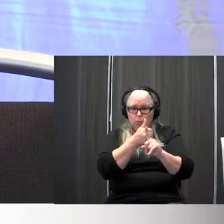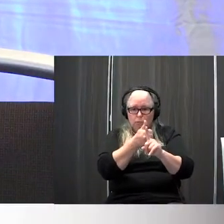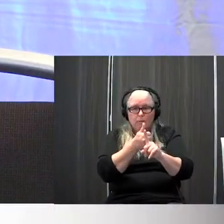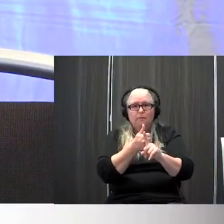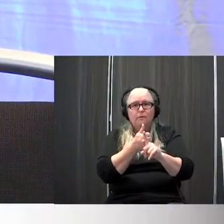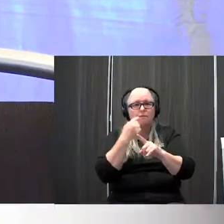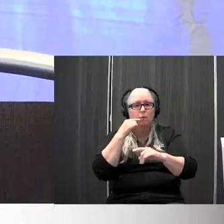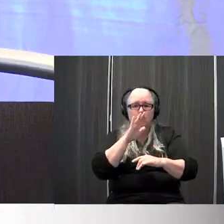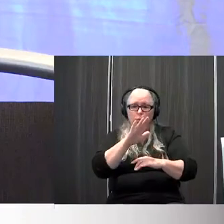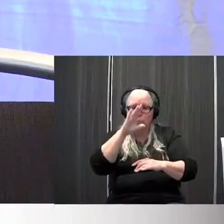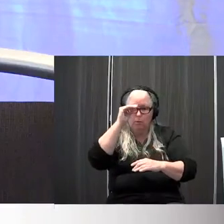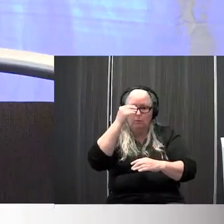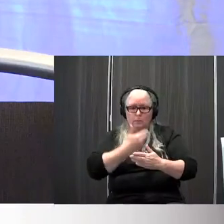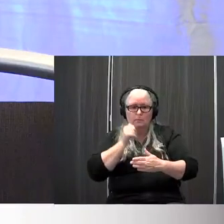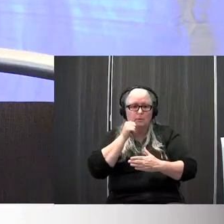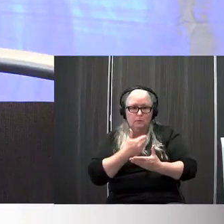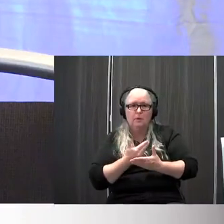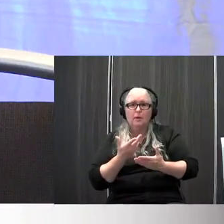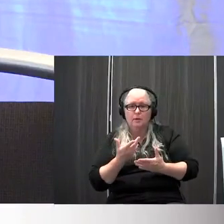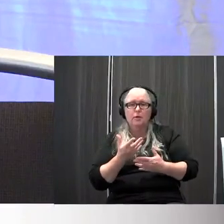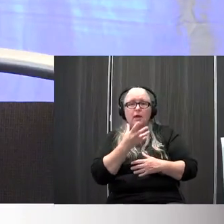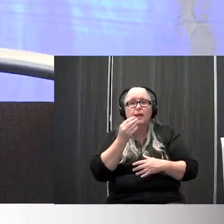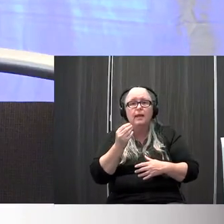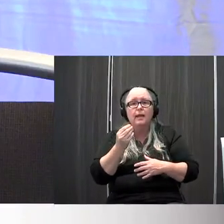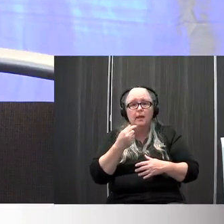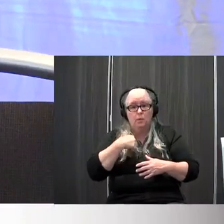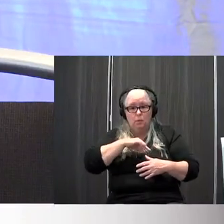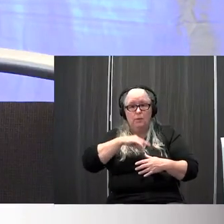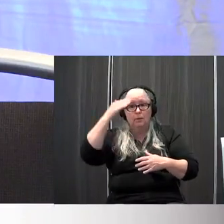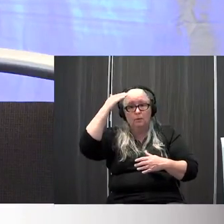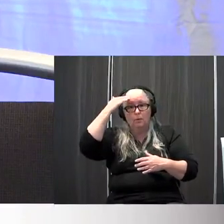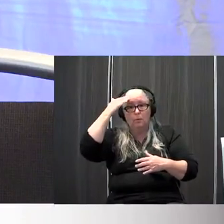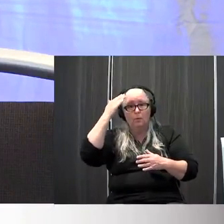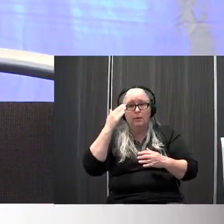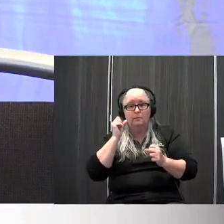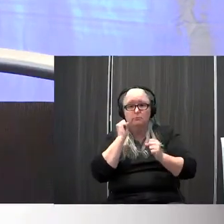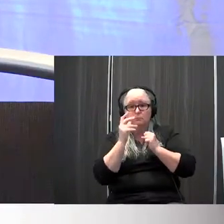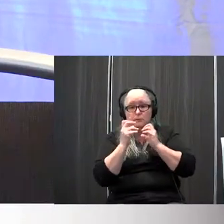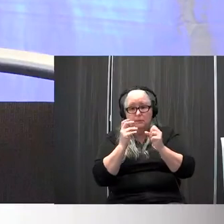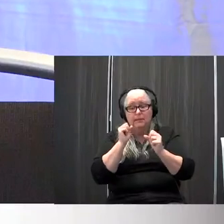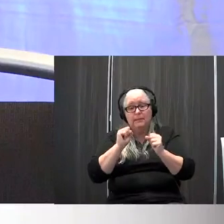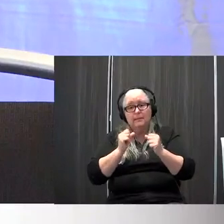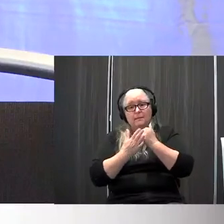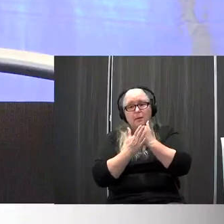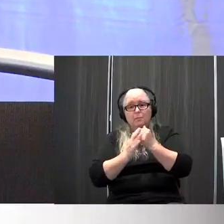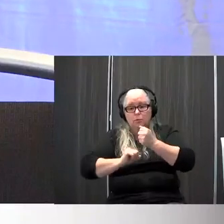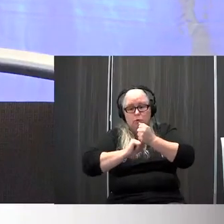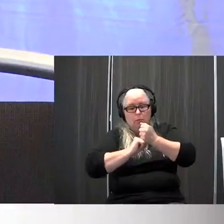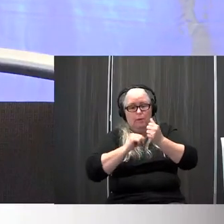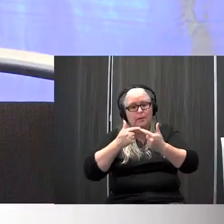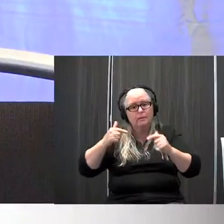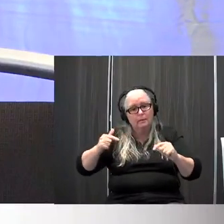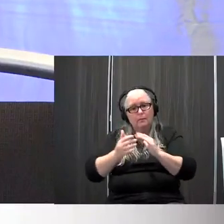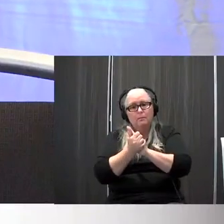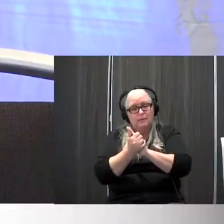your child and that we know that sign can really help support those language skills and